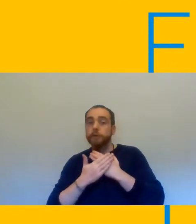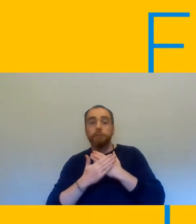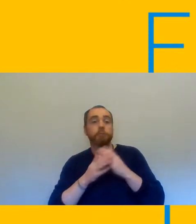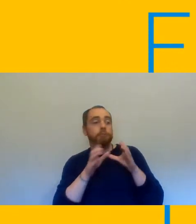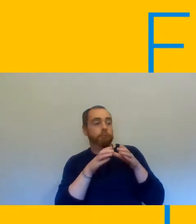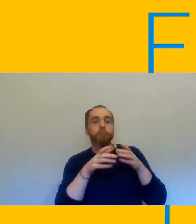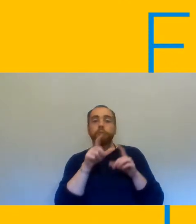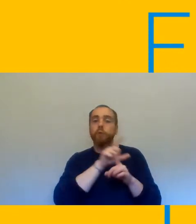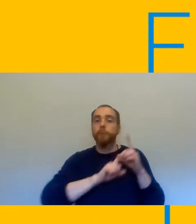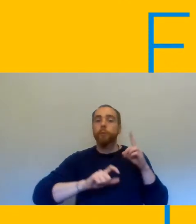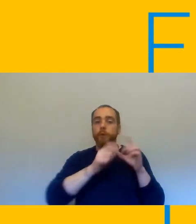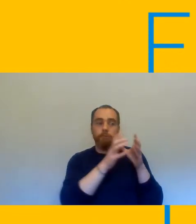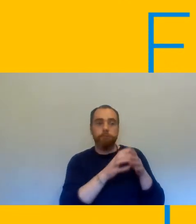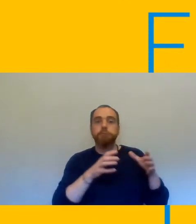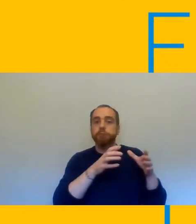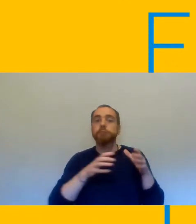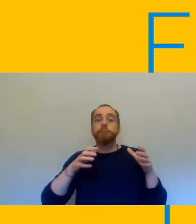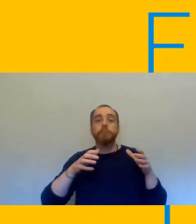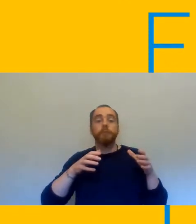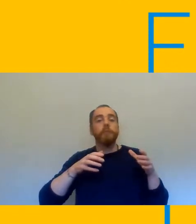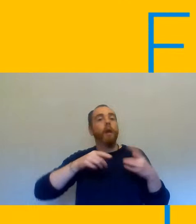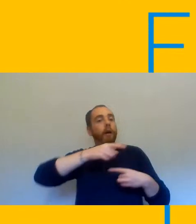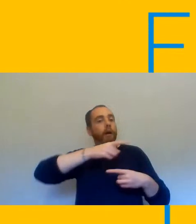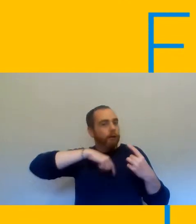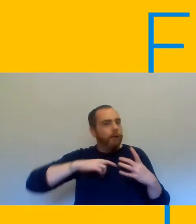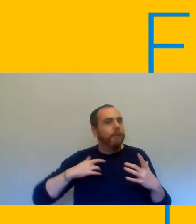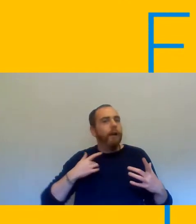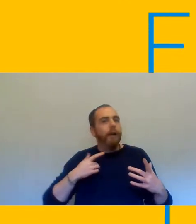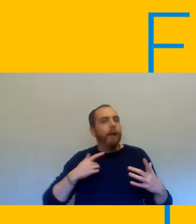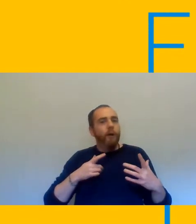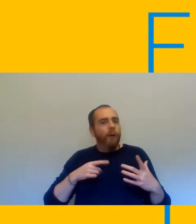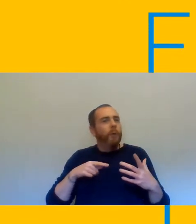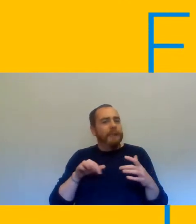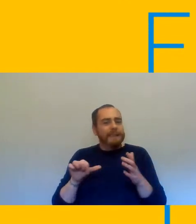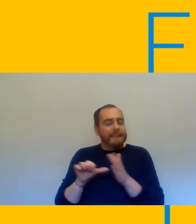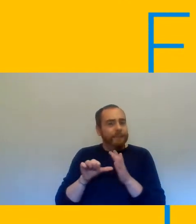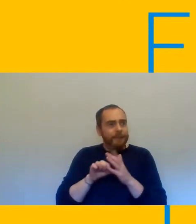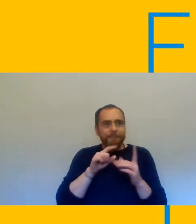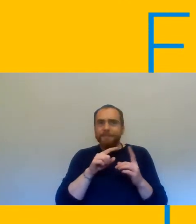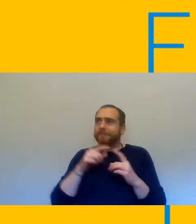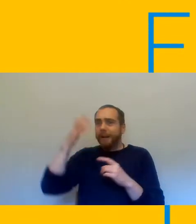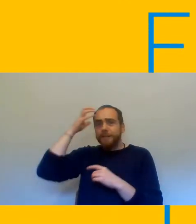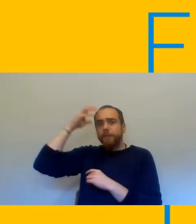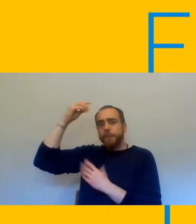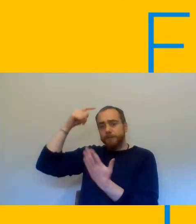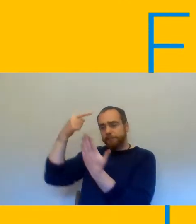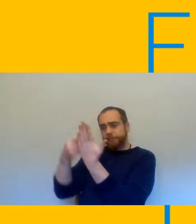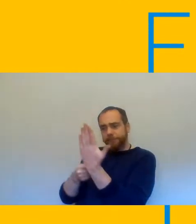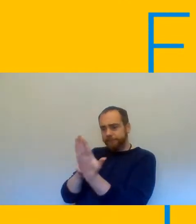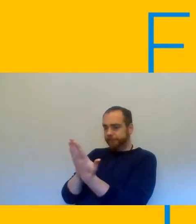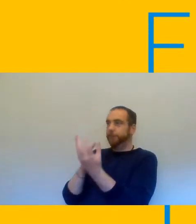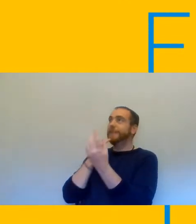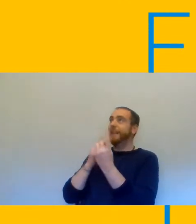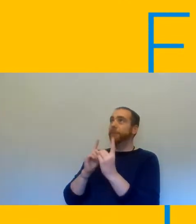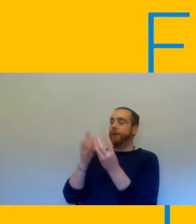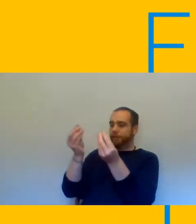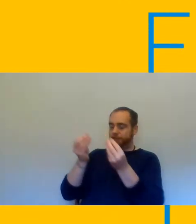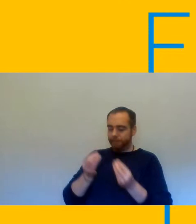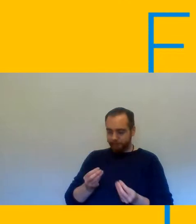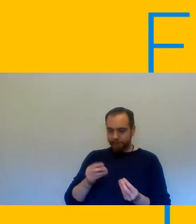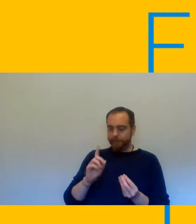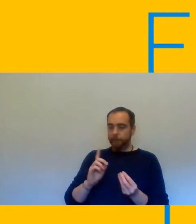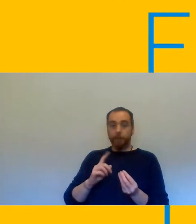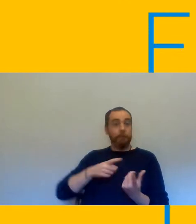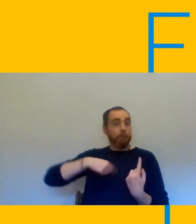difficult ourselves to understand what the government guidelines are so i'm not sure how difficult it must be for those particularly those who have